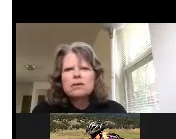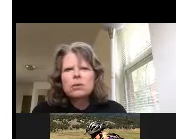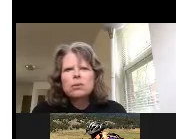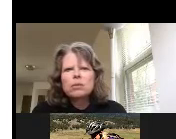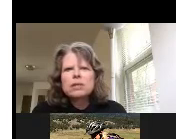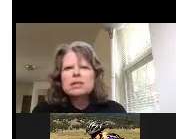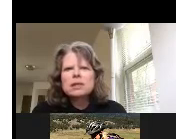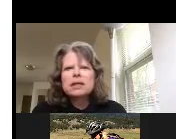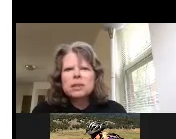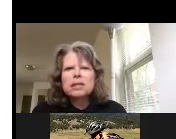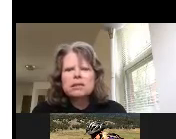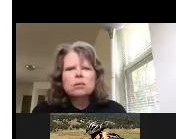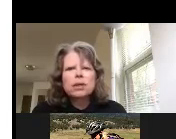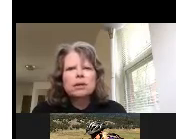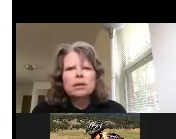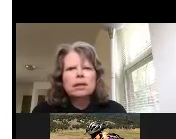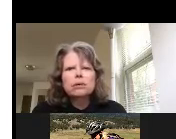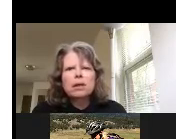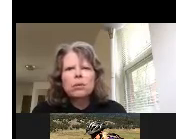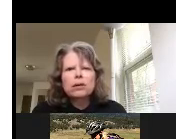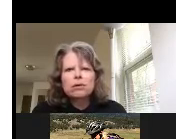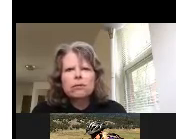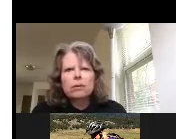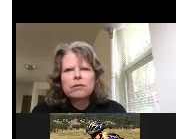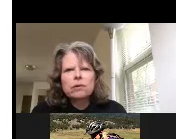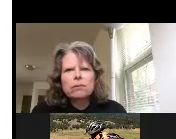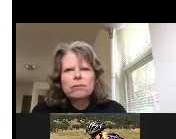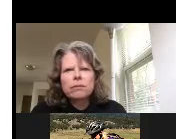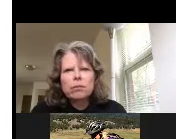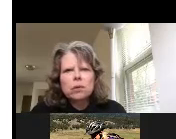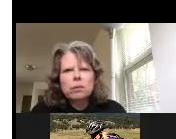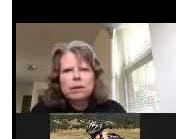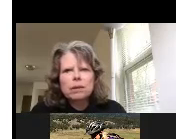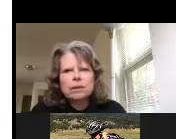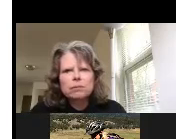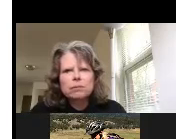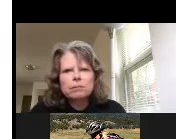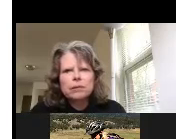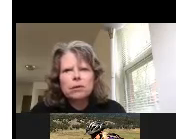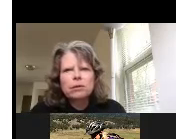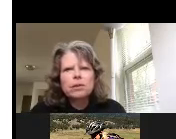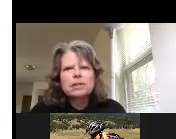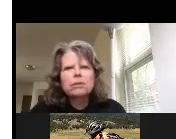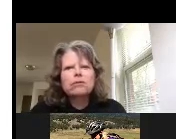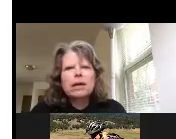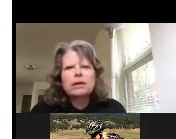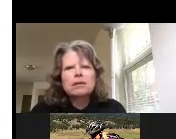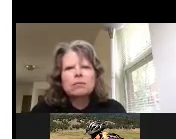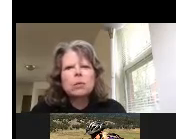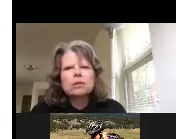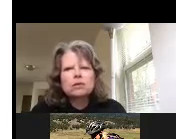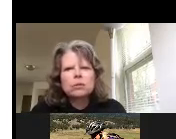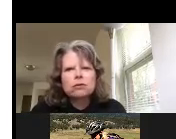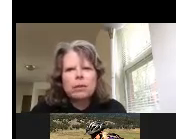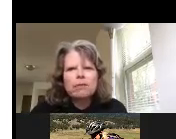so we're missing a lot of places but i don't care where you're from if you're from the most populous you know the place that we've had